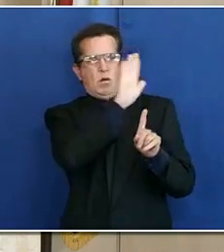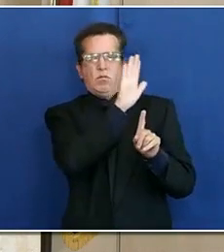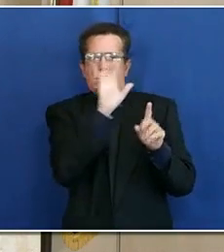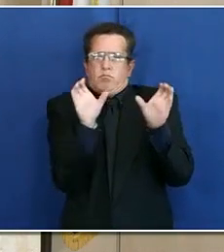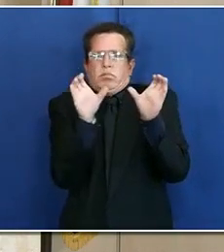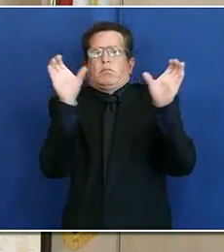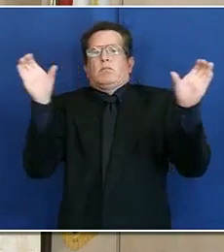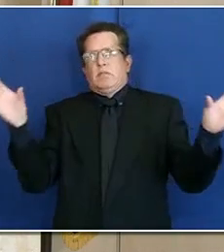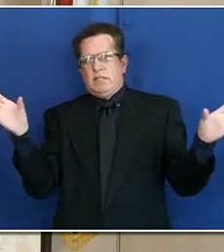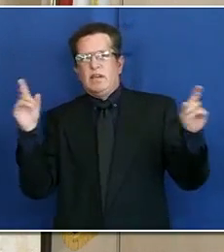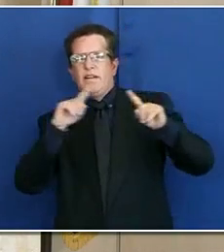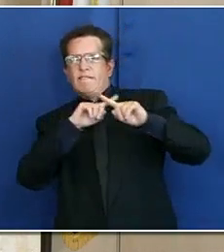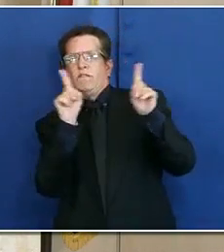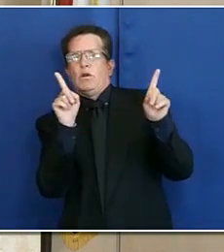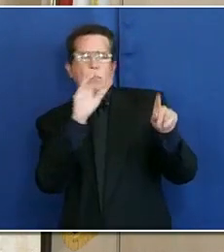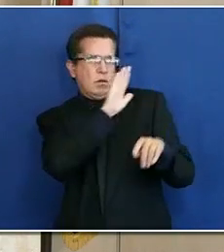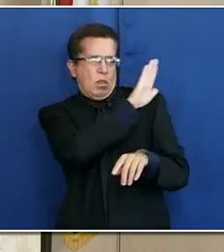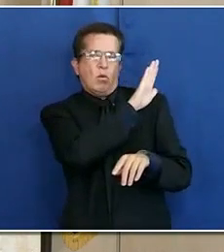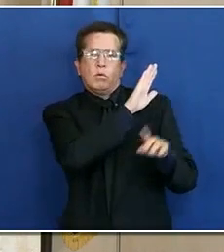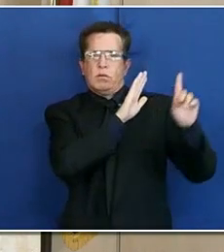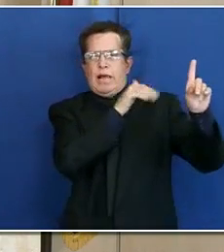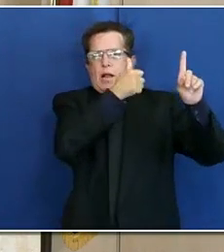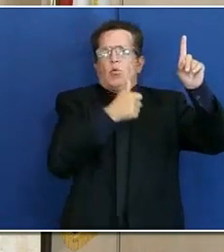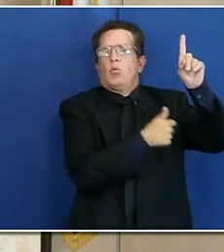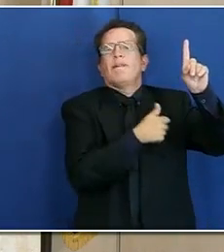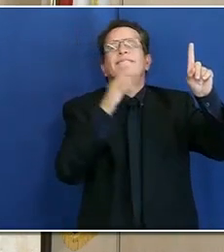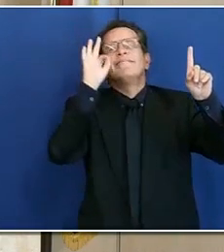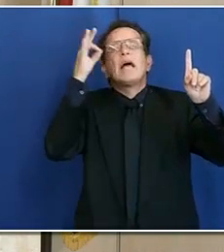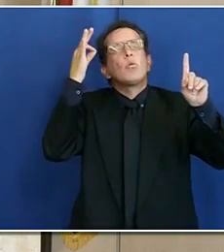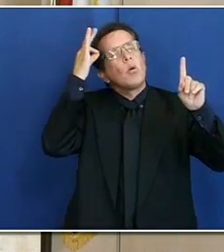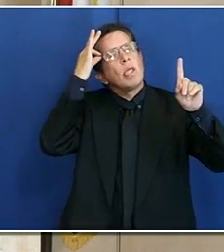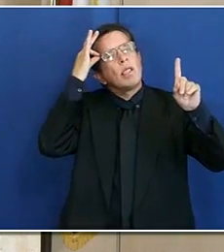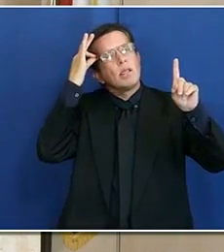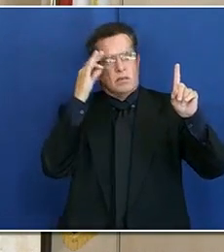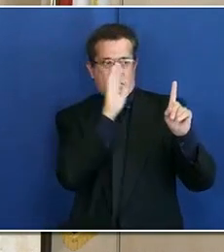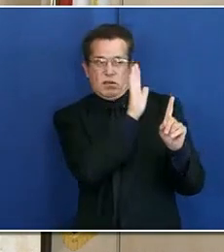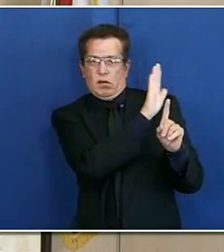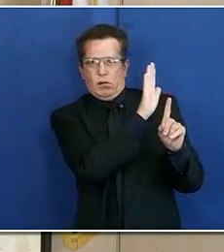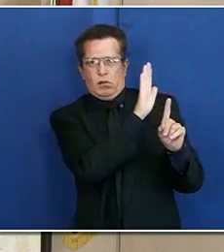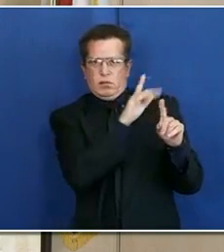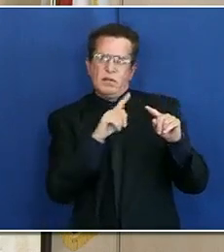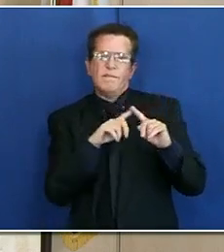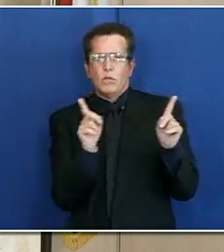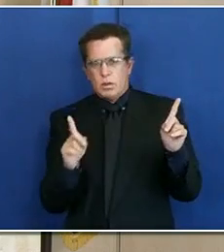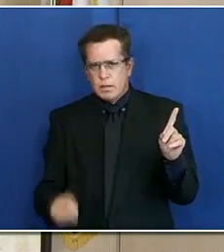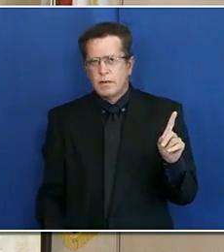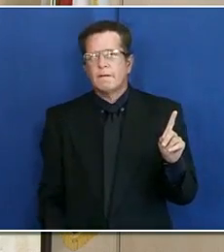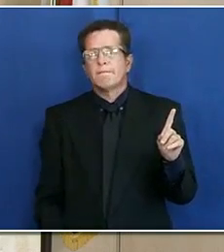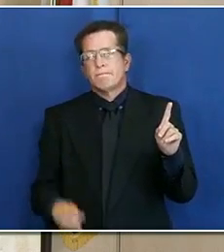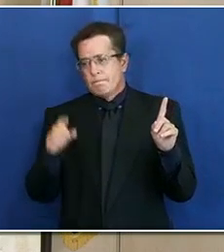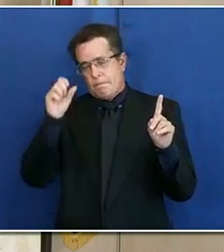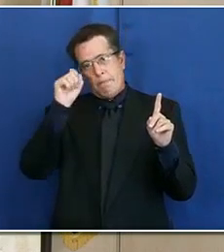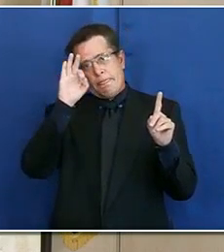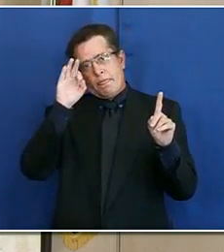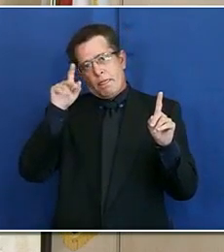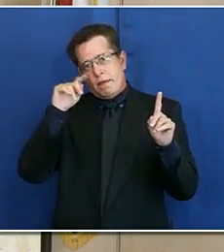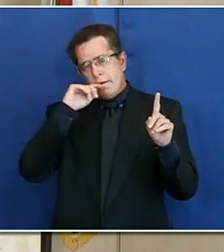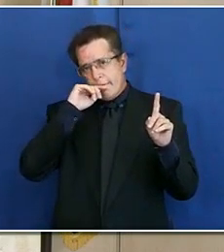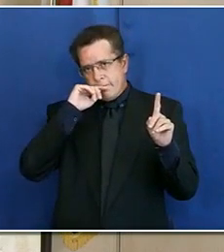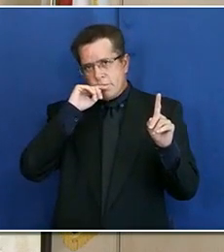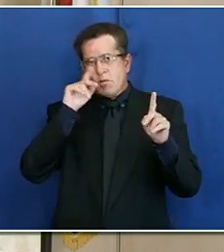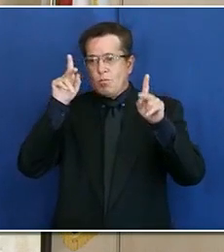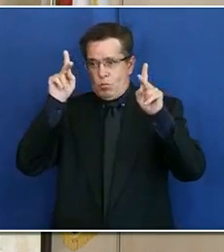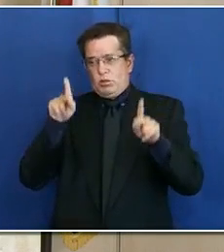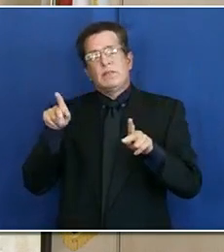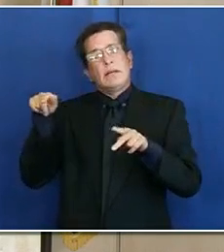under the federal government, and if there are individuals that are members of the San Diego